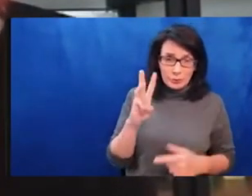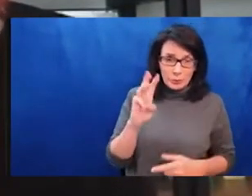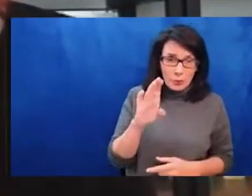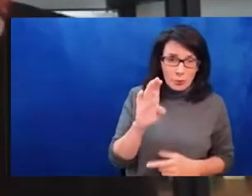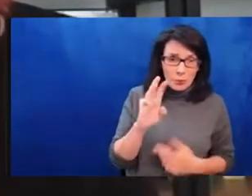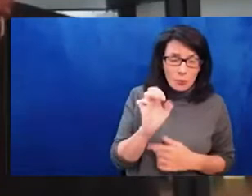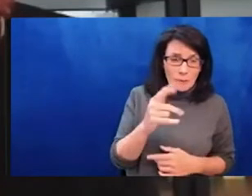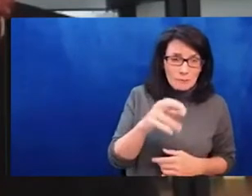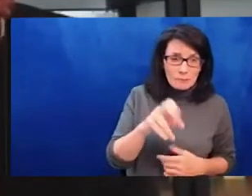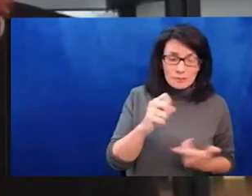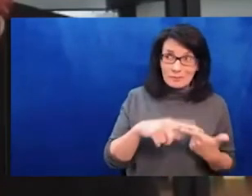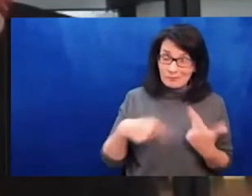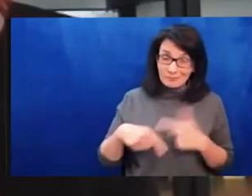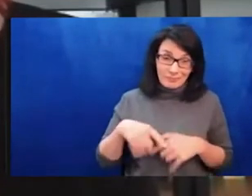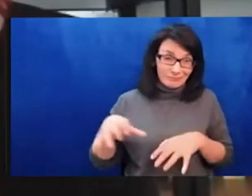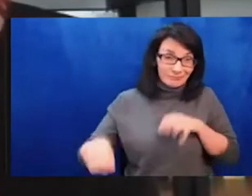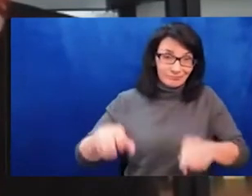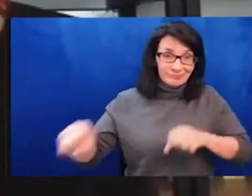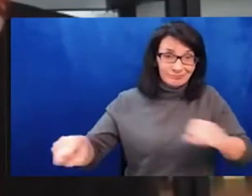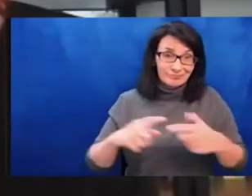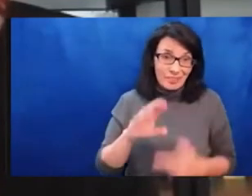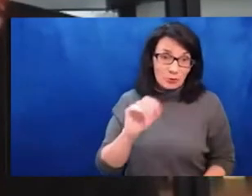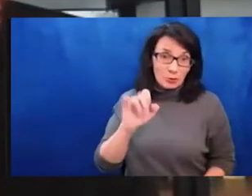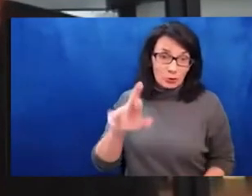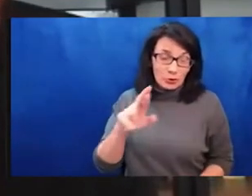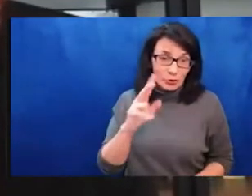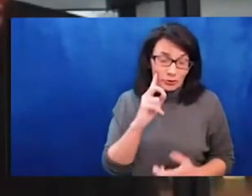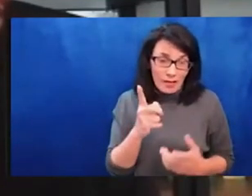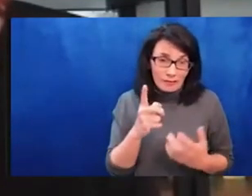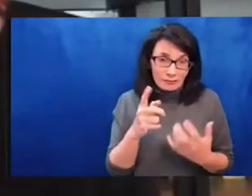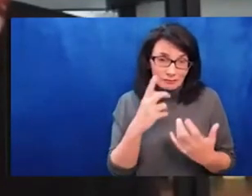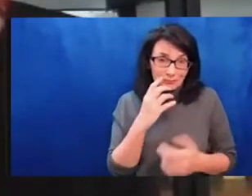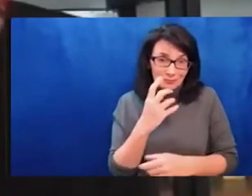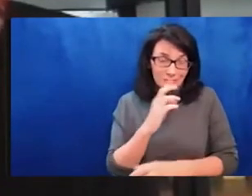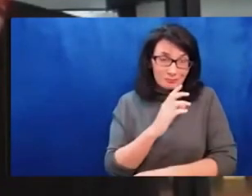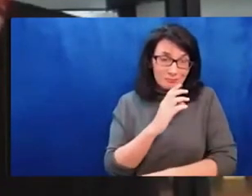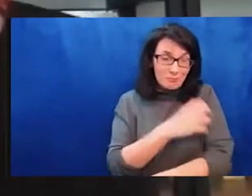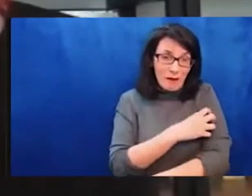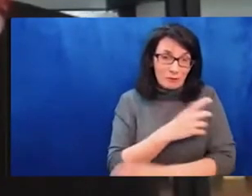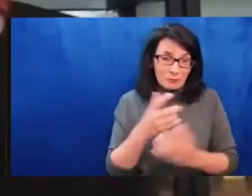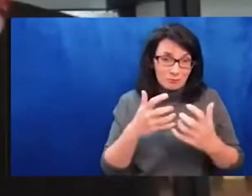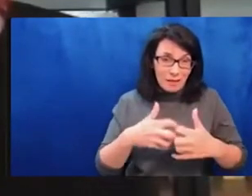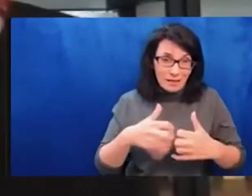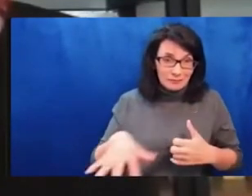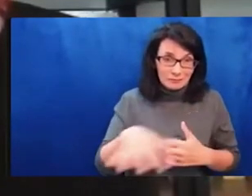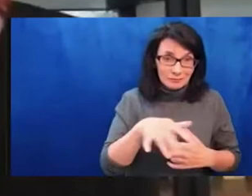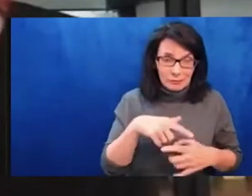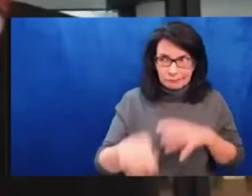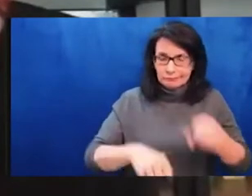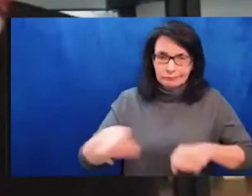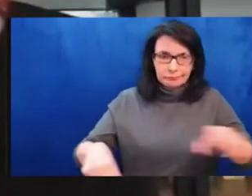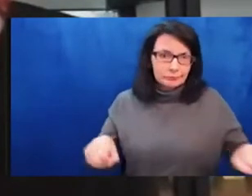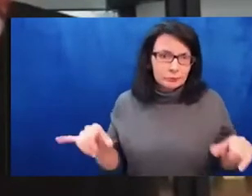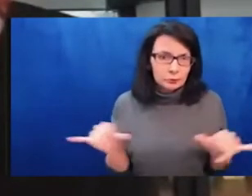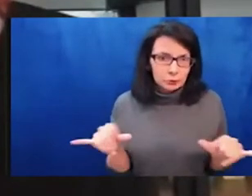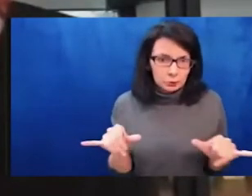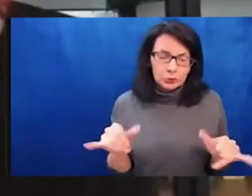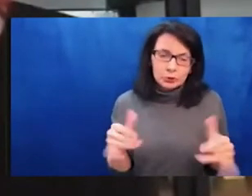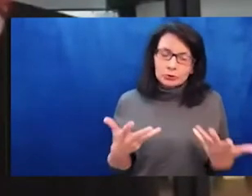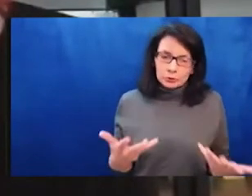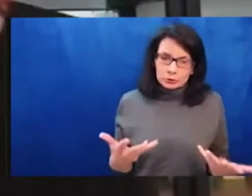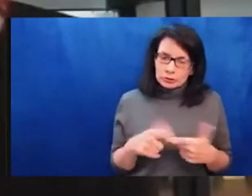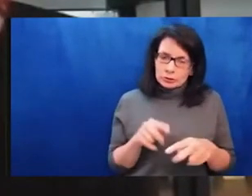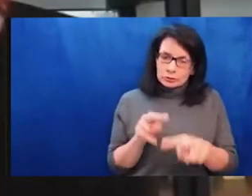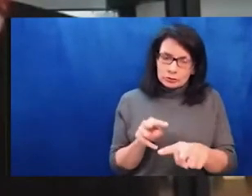we are talking about, uh, uh, a war of, I guess, imperial expansion, um, with nuclear